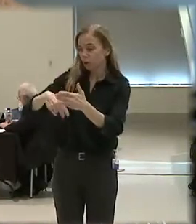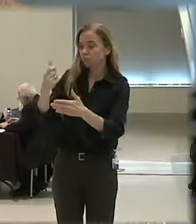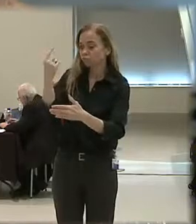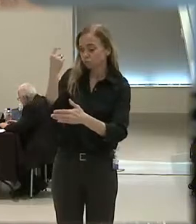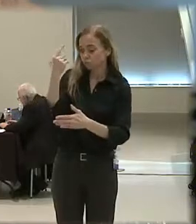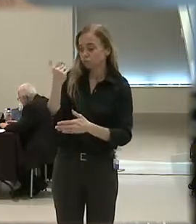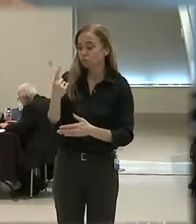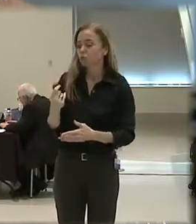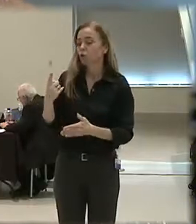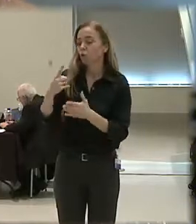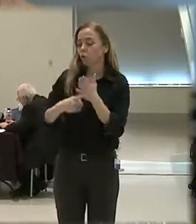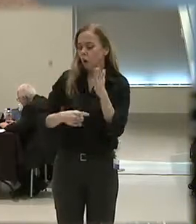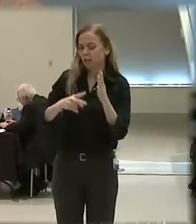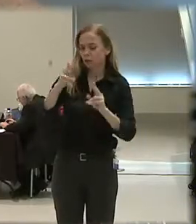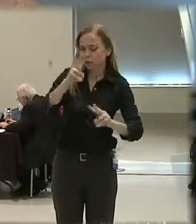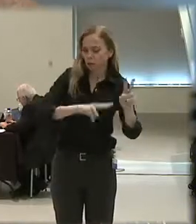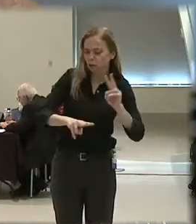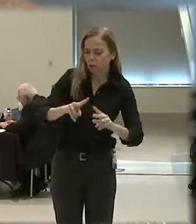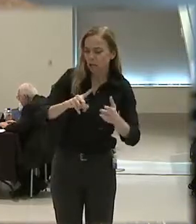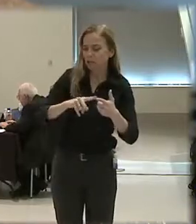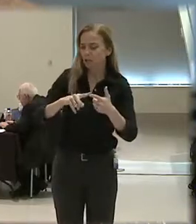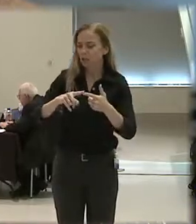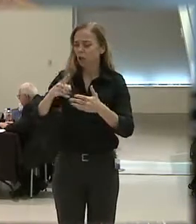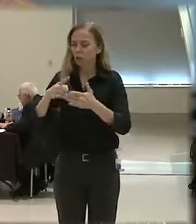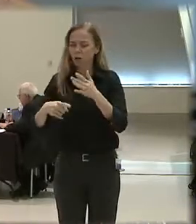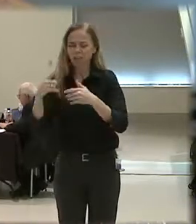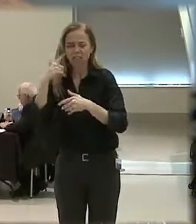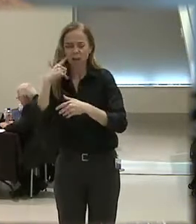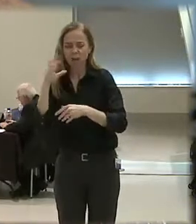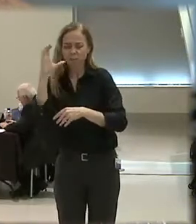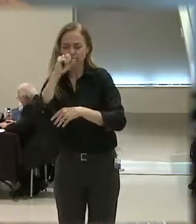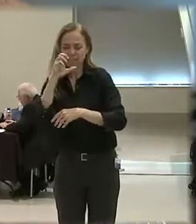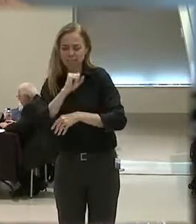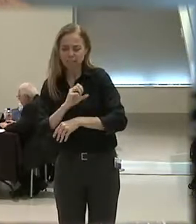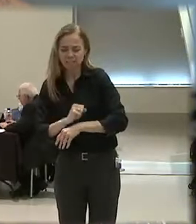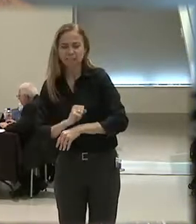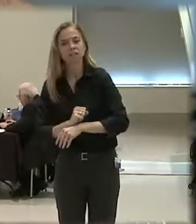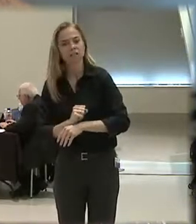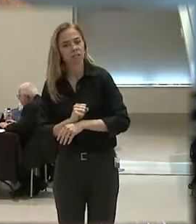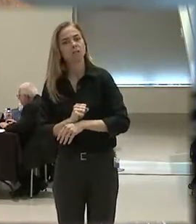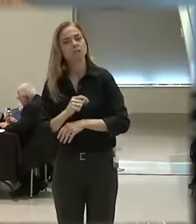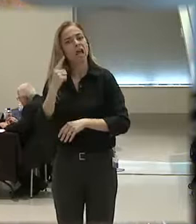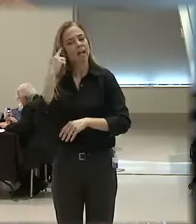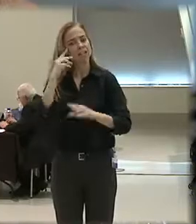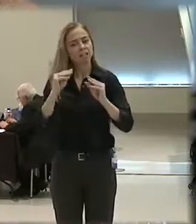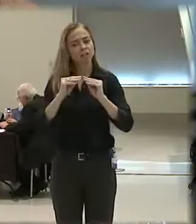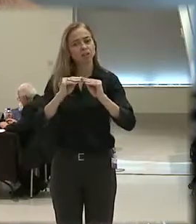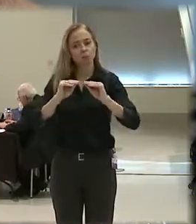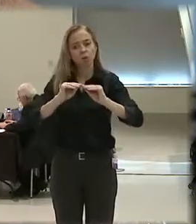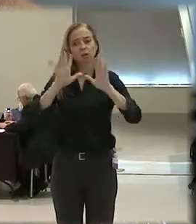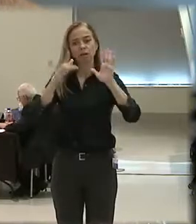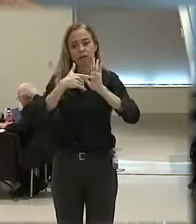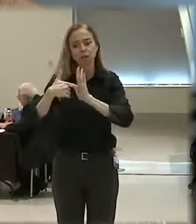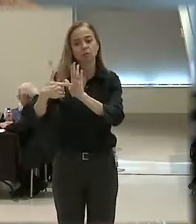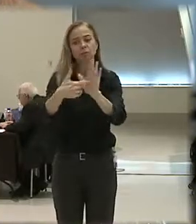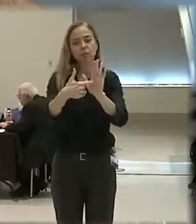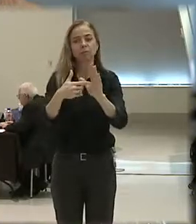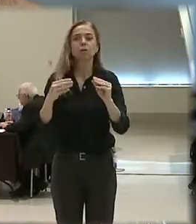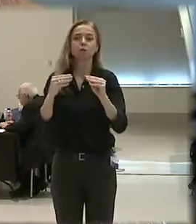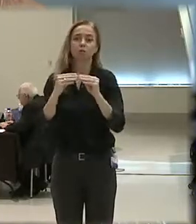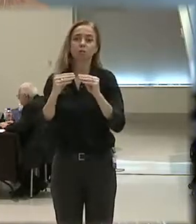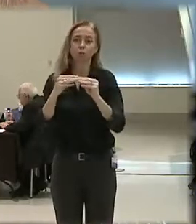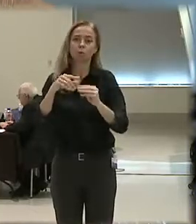recognize what we looked at and what they thought we didn't look at. I think the more transparency that we have, the greater public trust we will